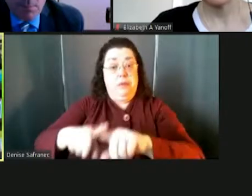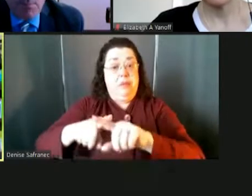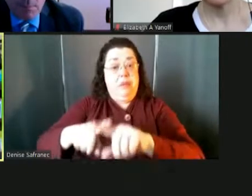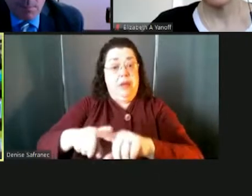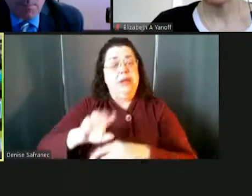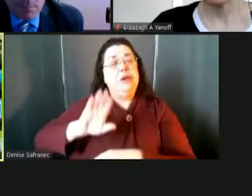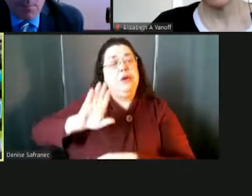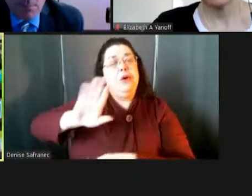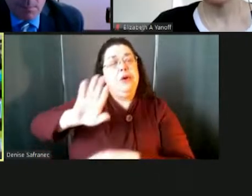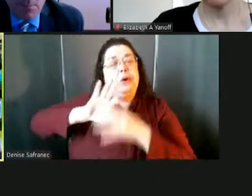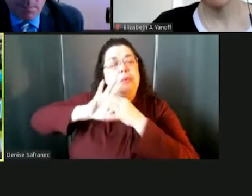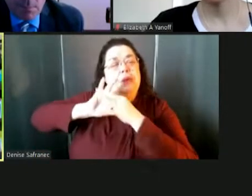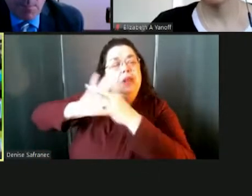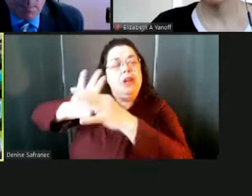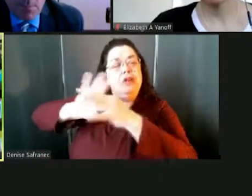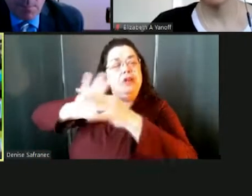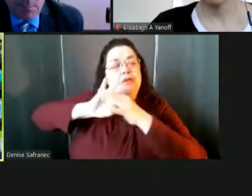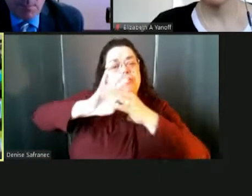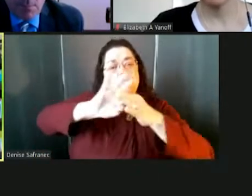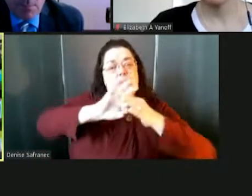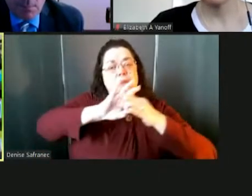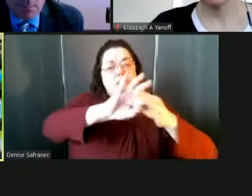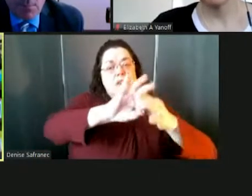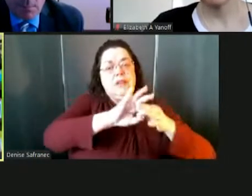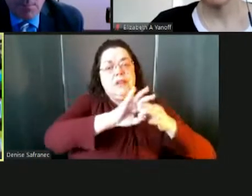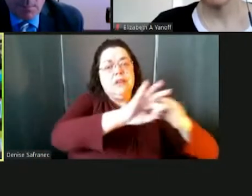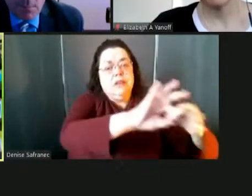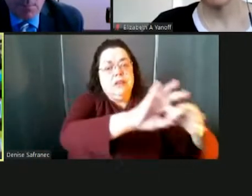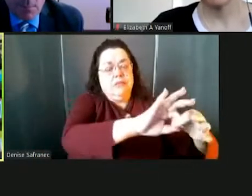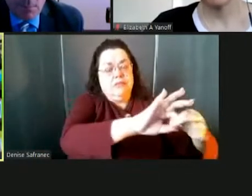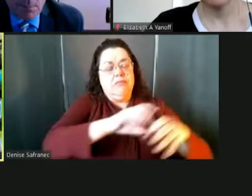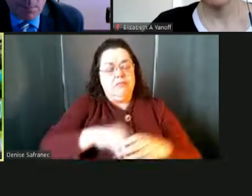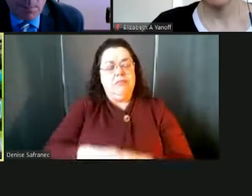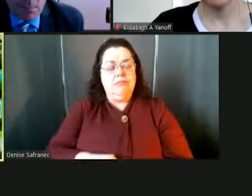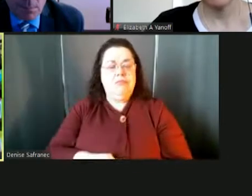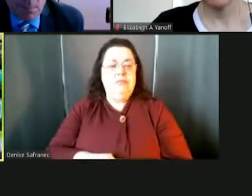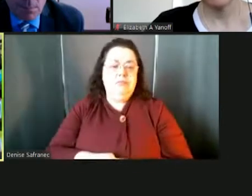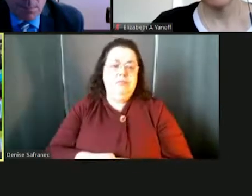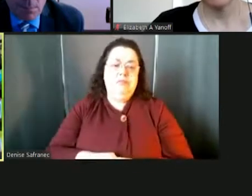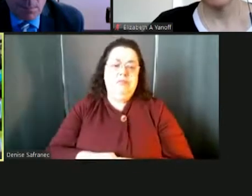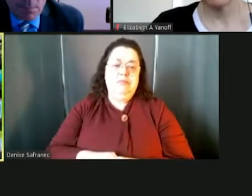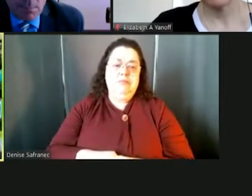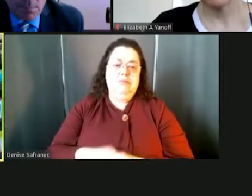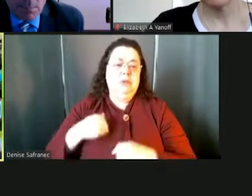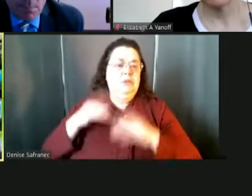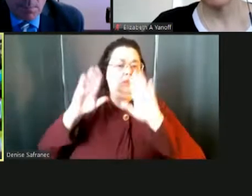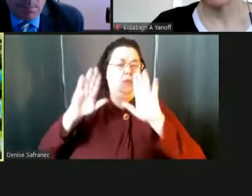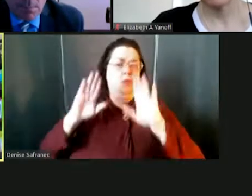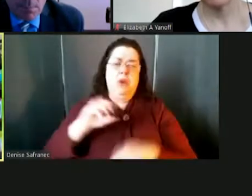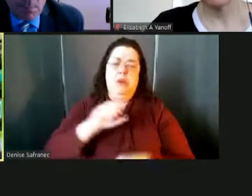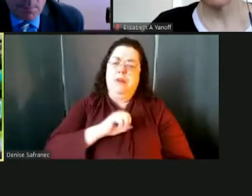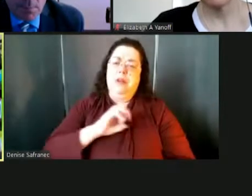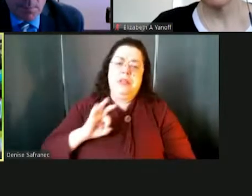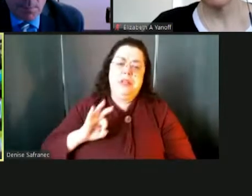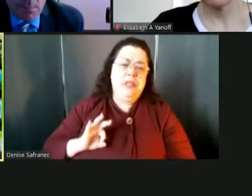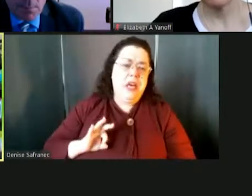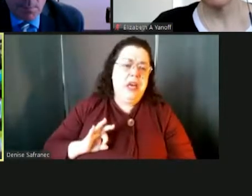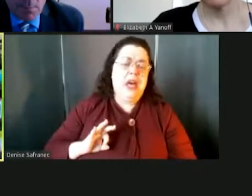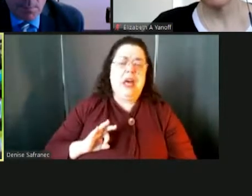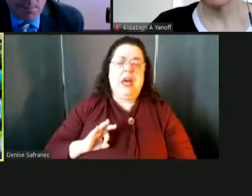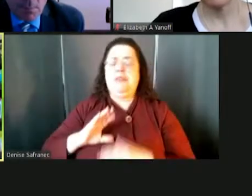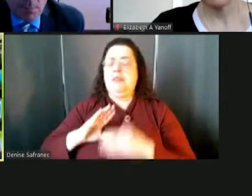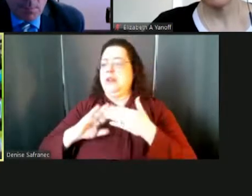relationships that you've been able to build to get people to do that. So we have a great staff here. We have a great school community,